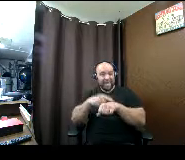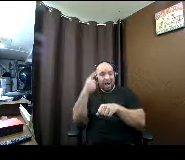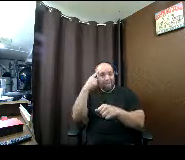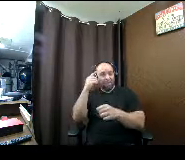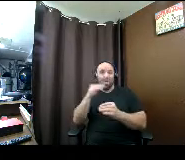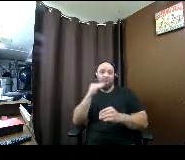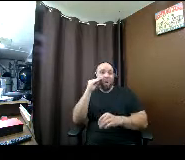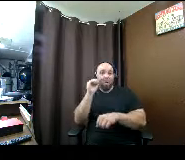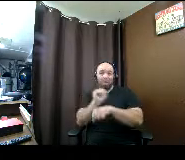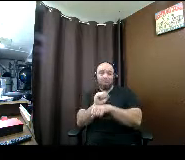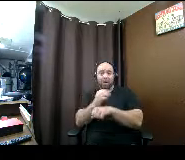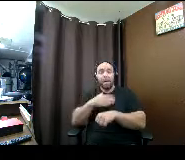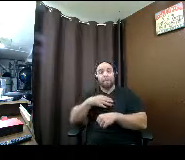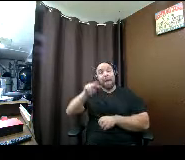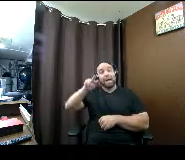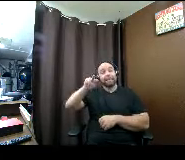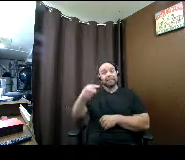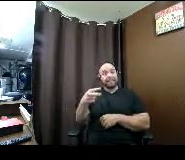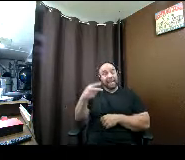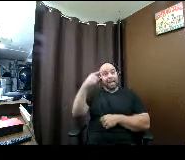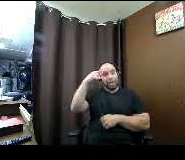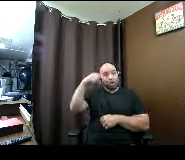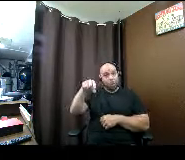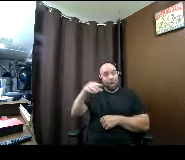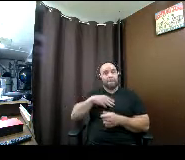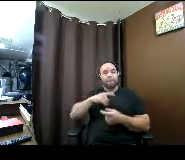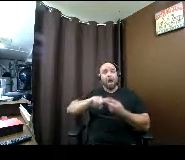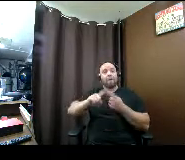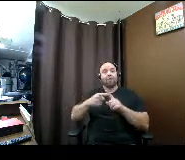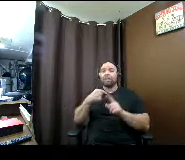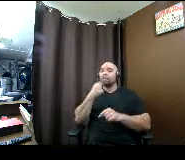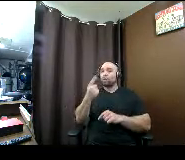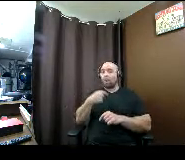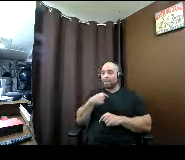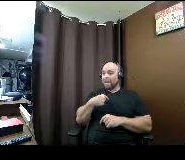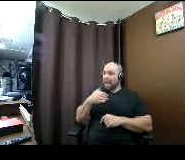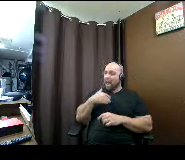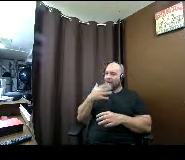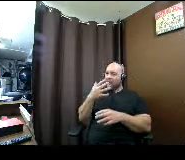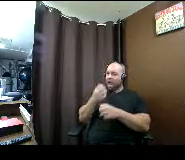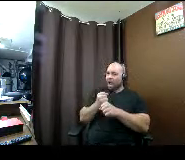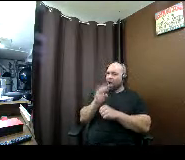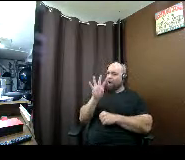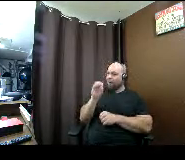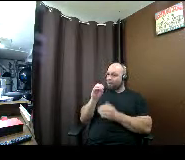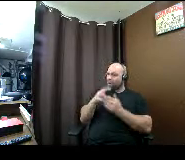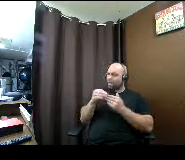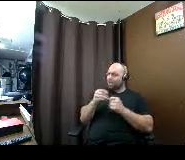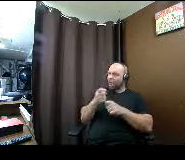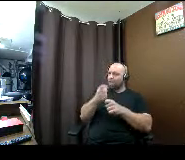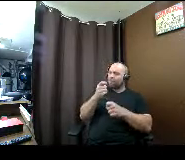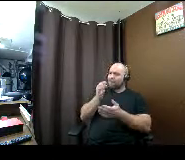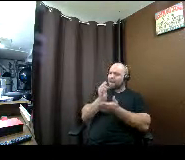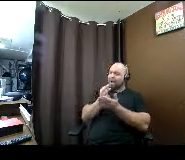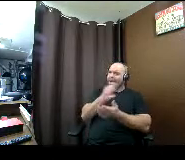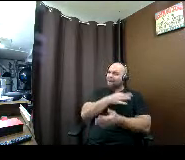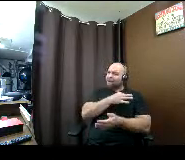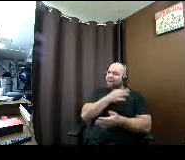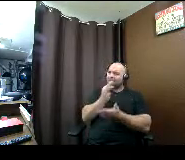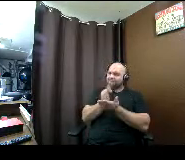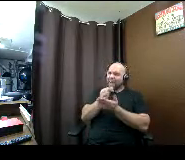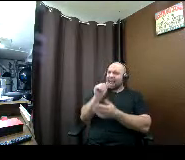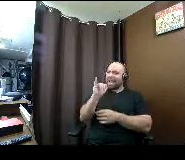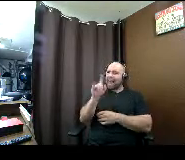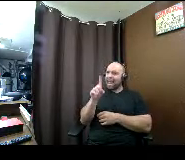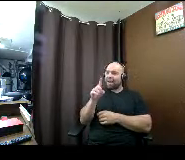my second quarter uh a friend told me hey i got 40 bucks from financial aid and was like that's awesome i'm gonna apply because at